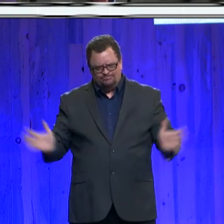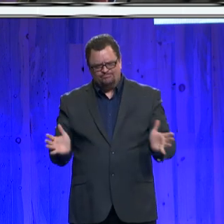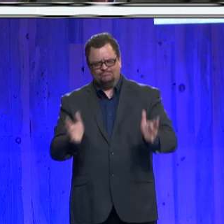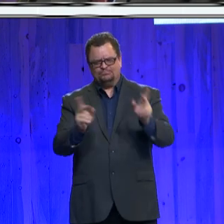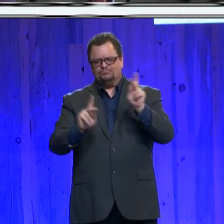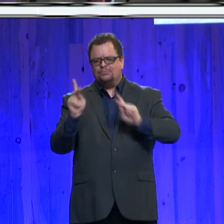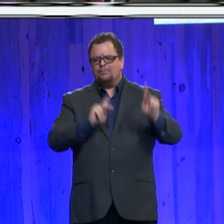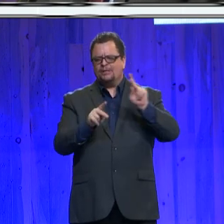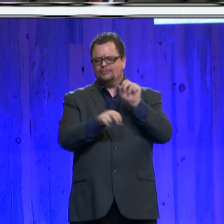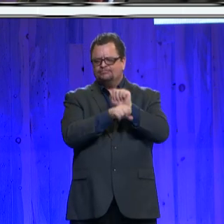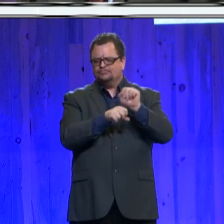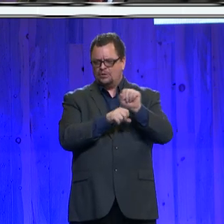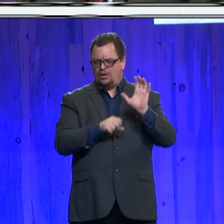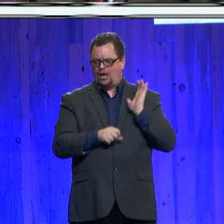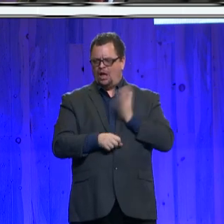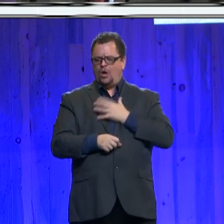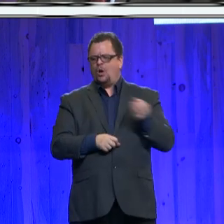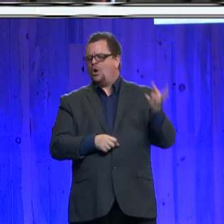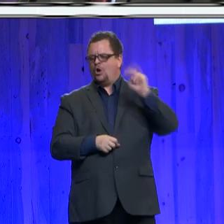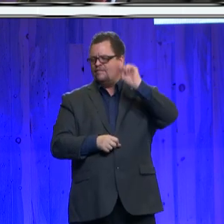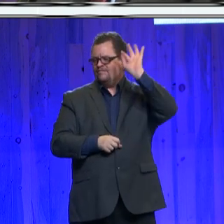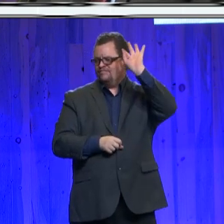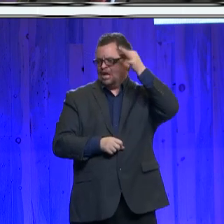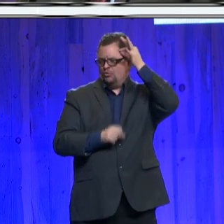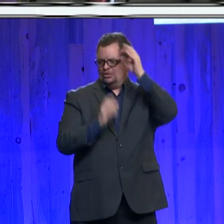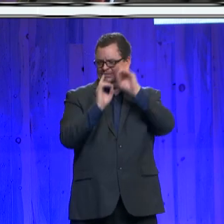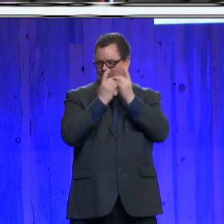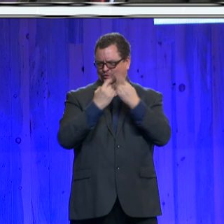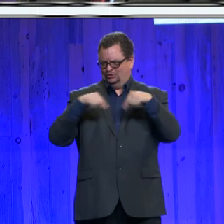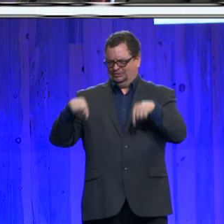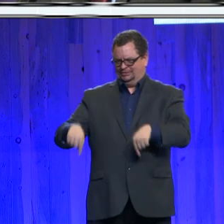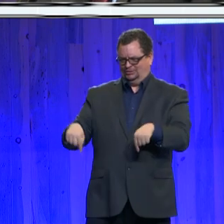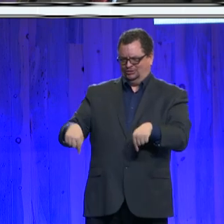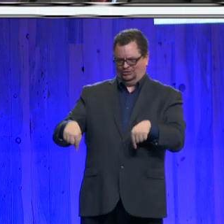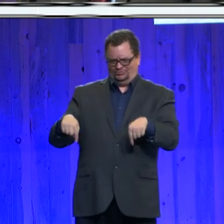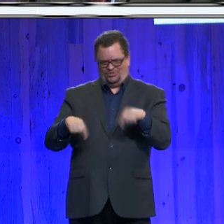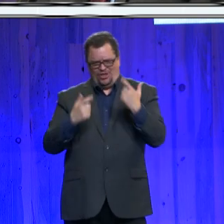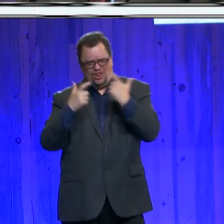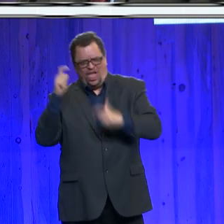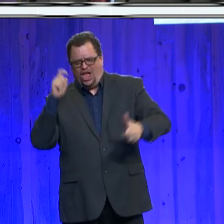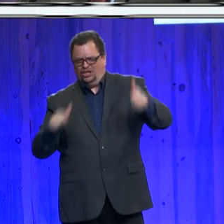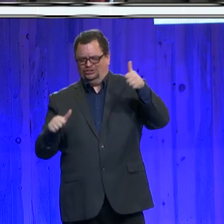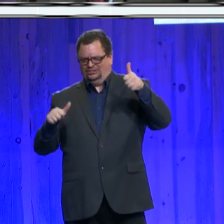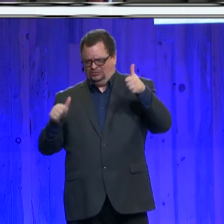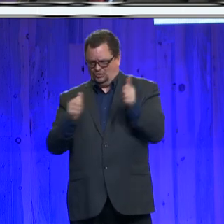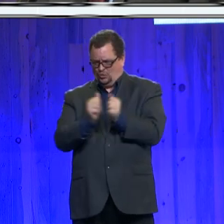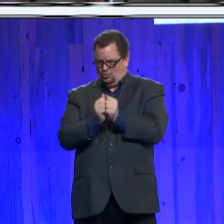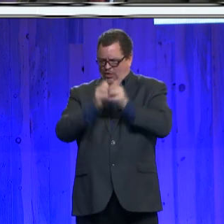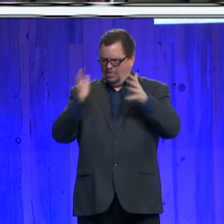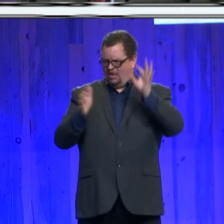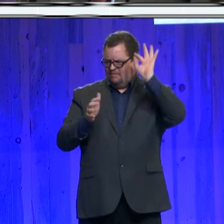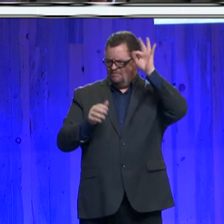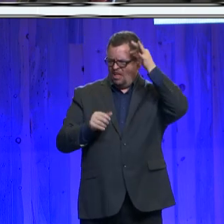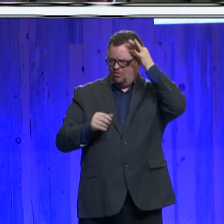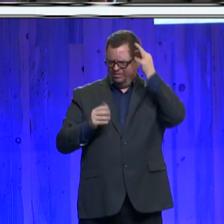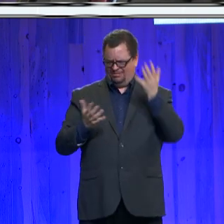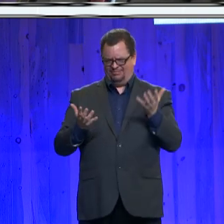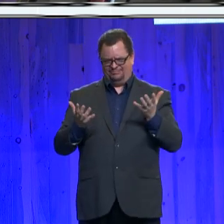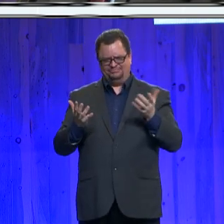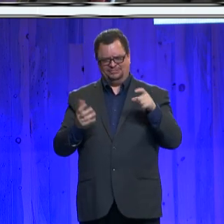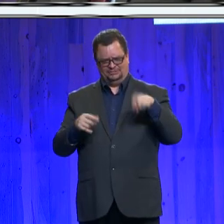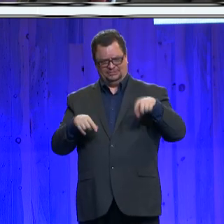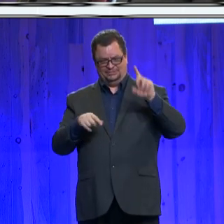district. We're the largest region in the U.S. without one, and using the federal courts in Denver